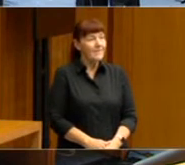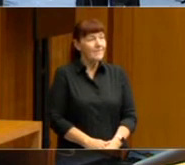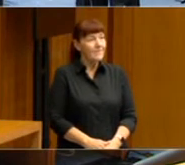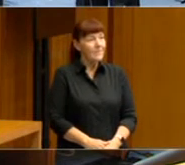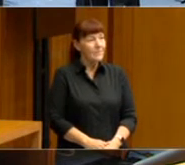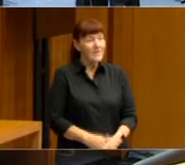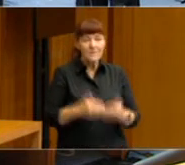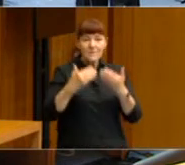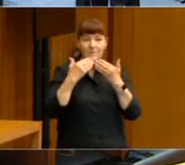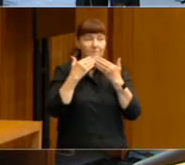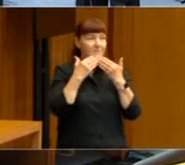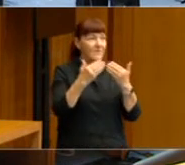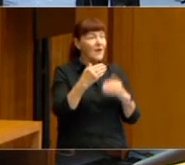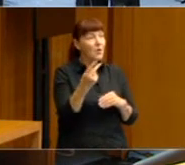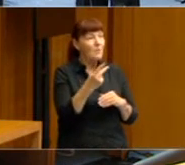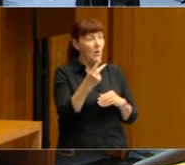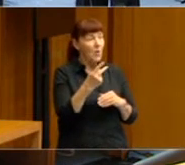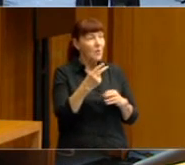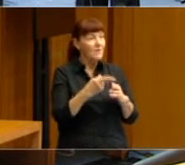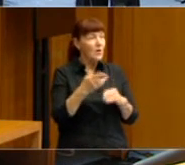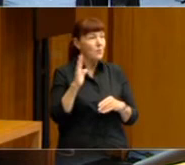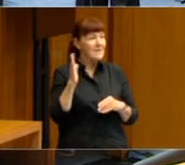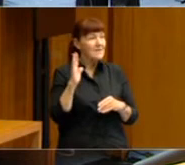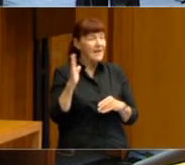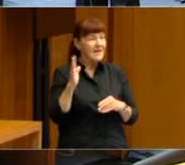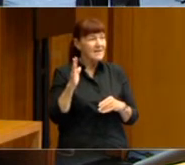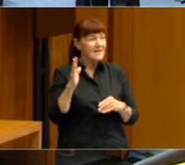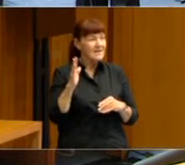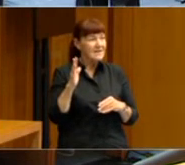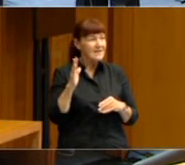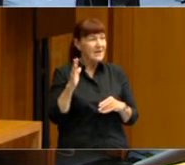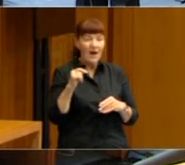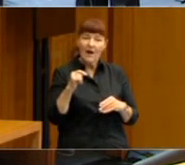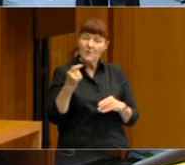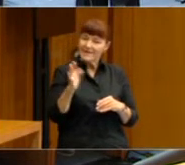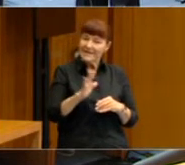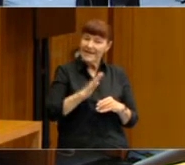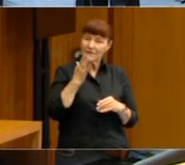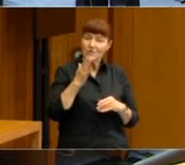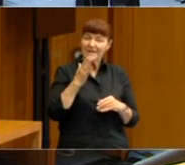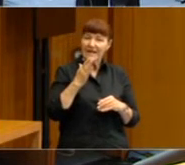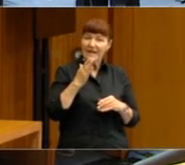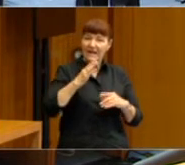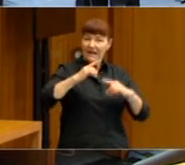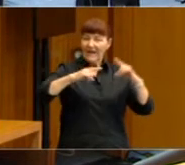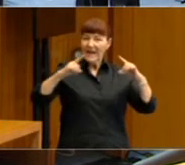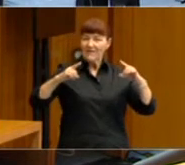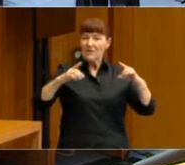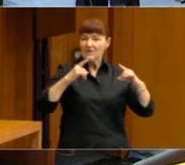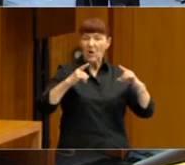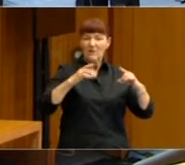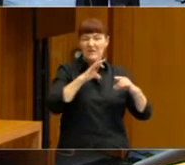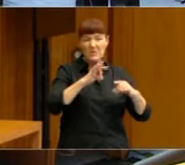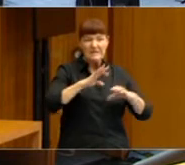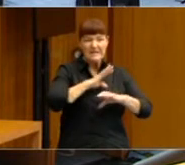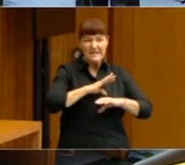Thank you both for your presentations. I think the level of dissatisfaction with democracy is really concerning. And I think,